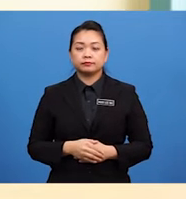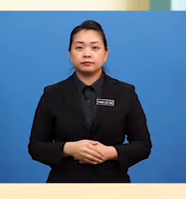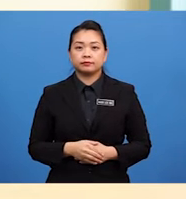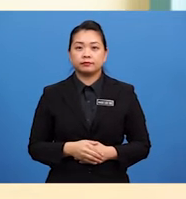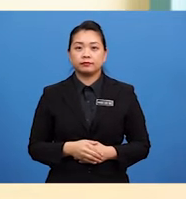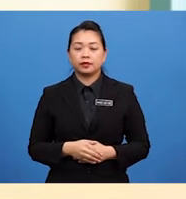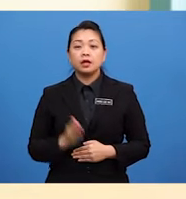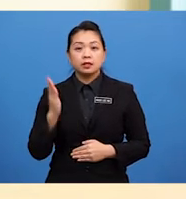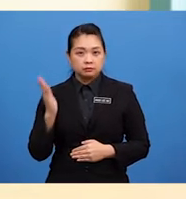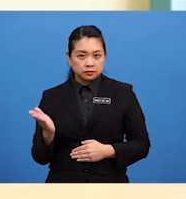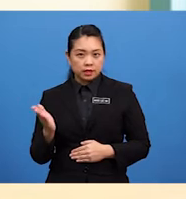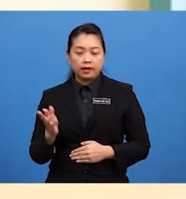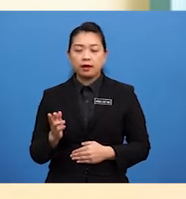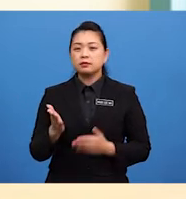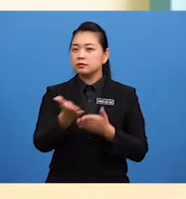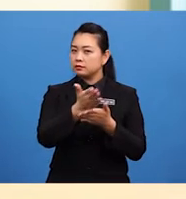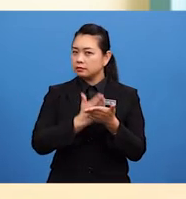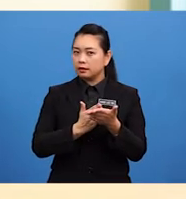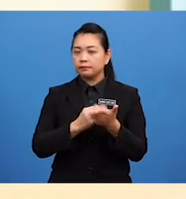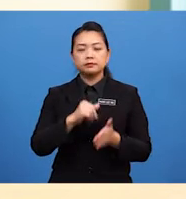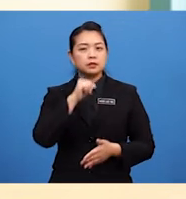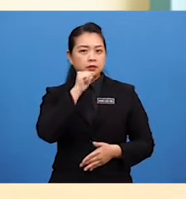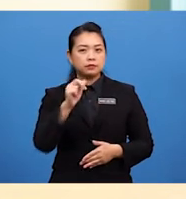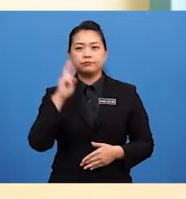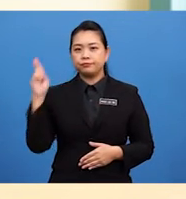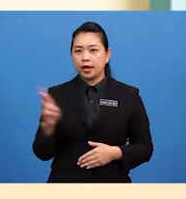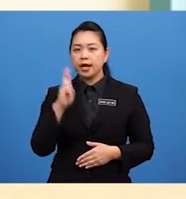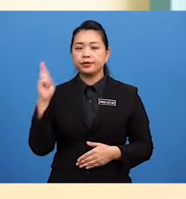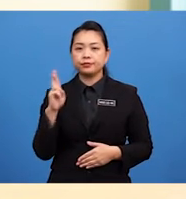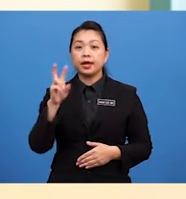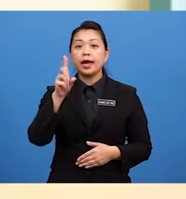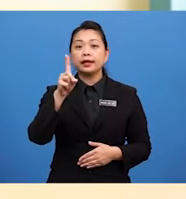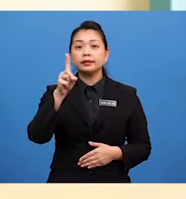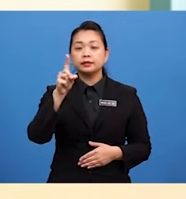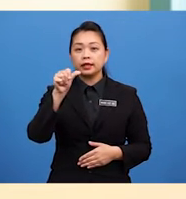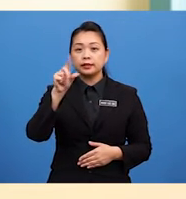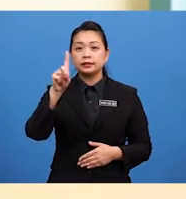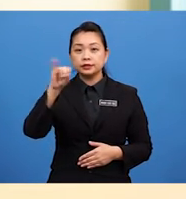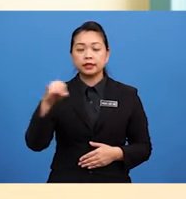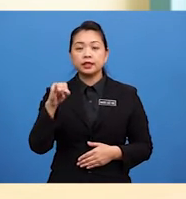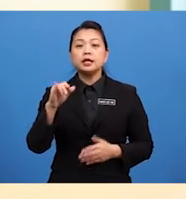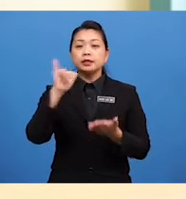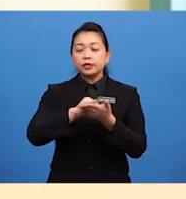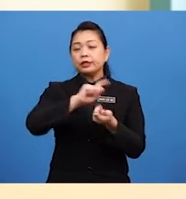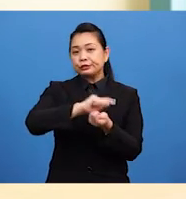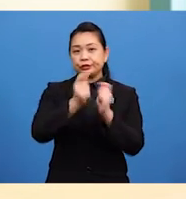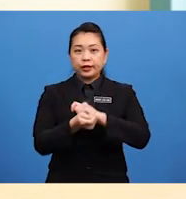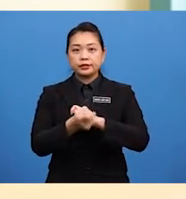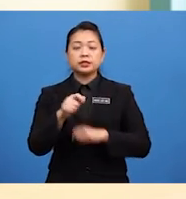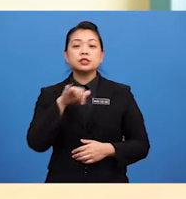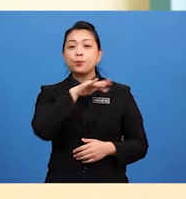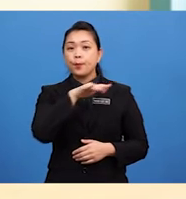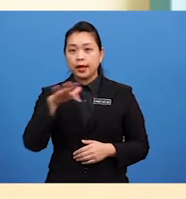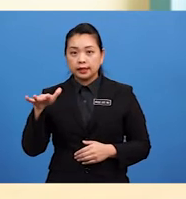There are Some Irregular Adjectives That Change Via Spelling All